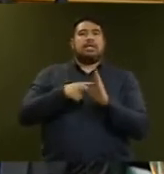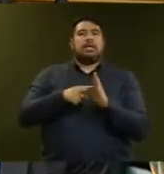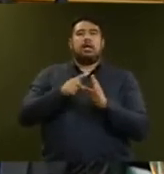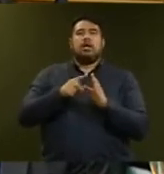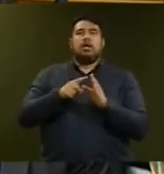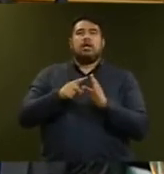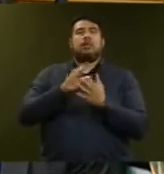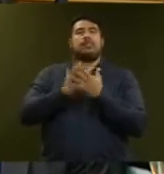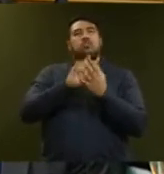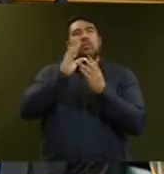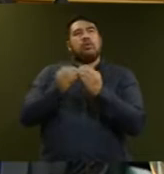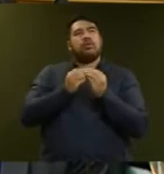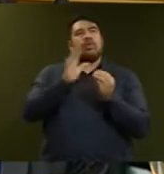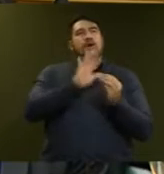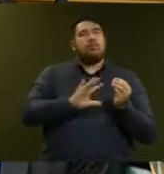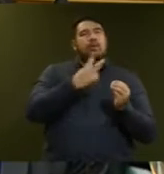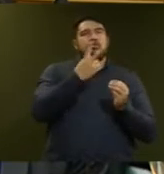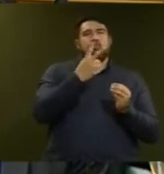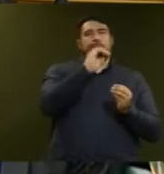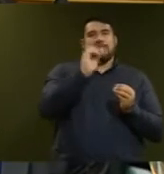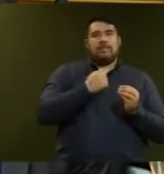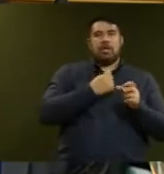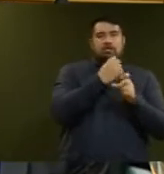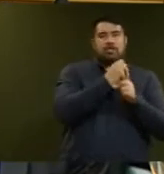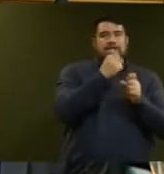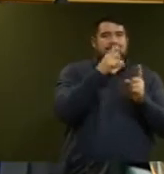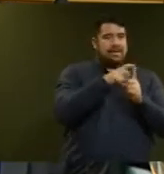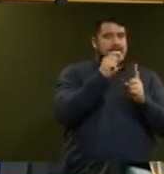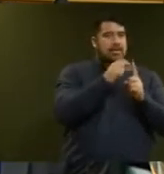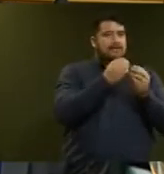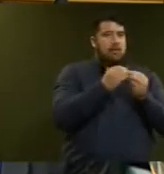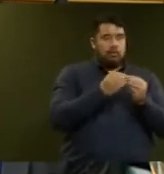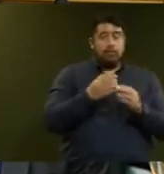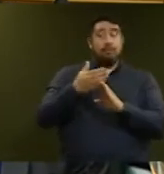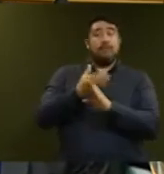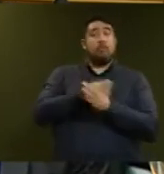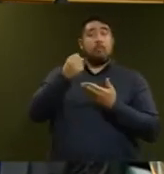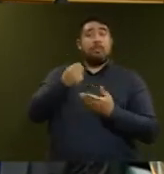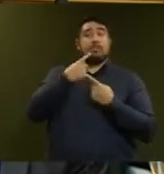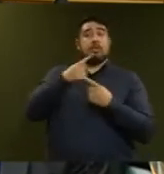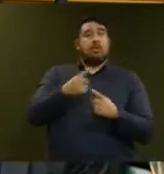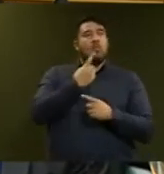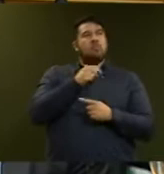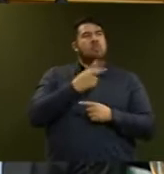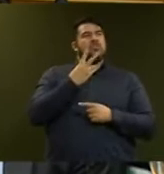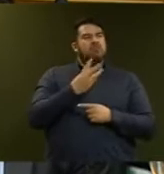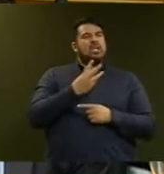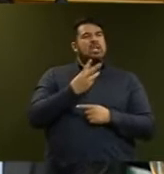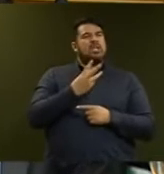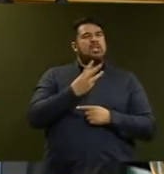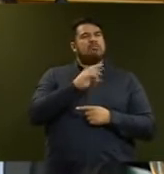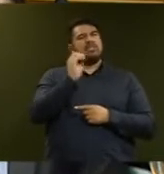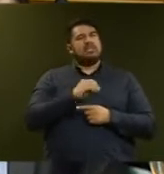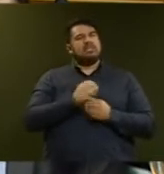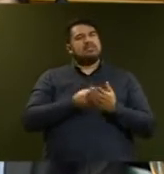on R&D. Currently, Mr Speaker, before the Budget, we sat at 1.3% expenditure. This